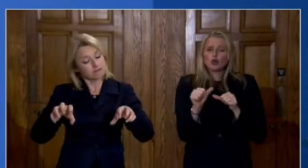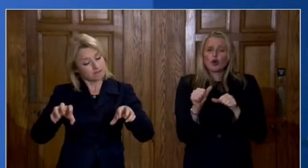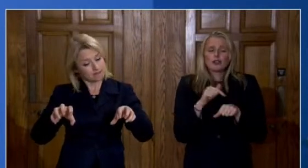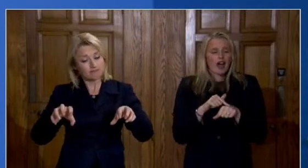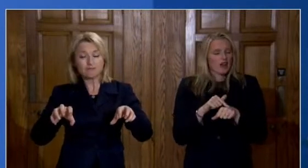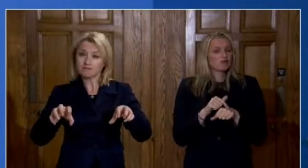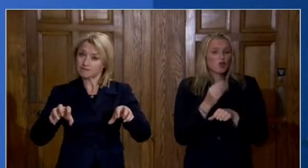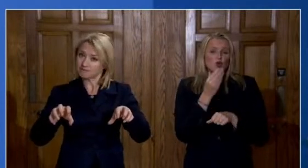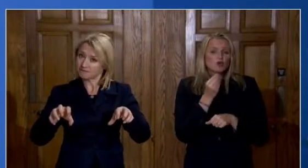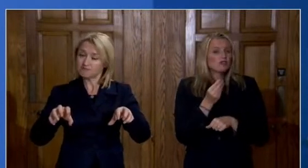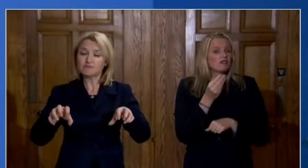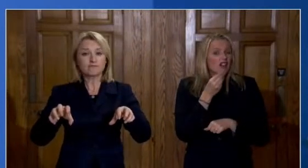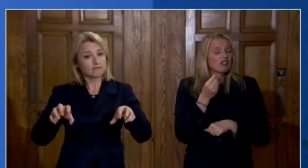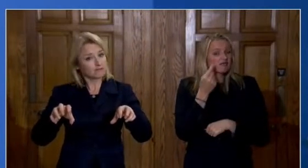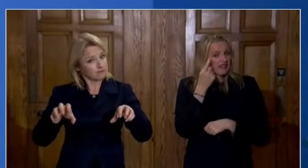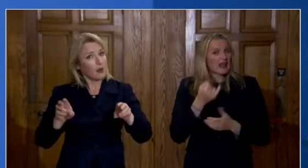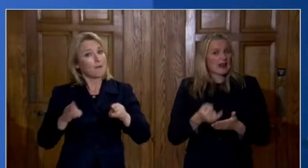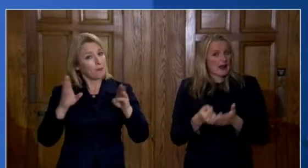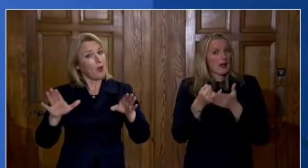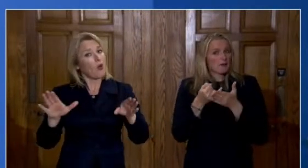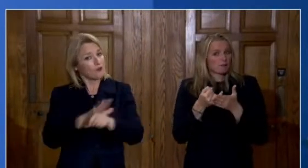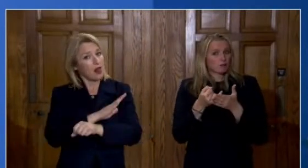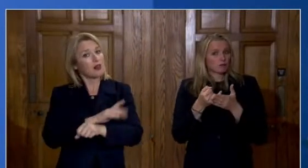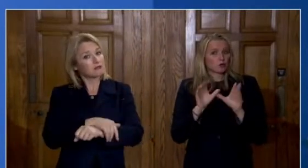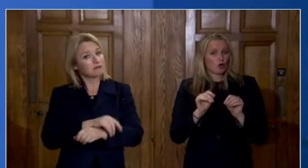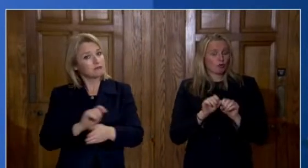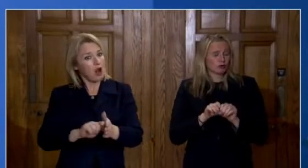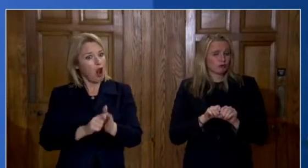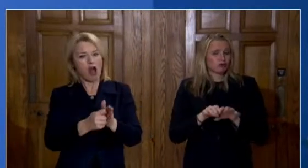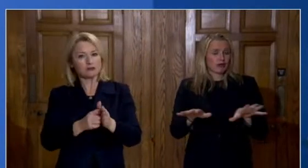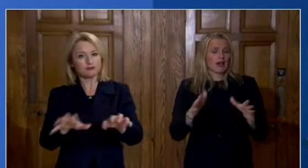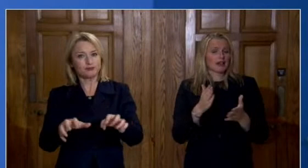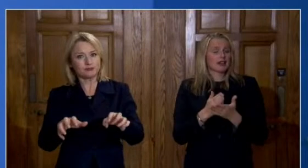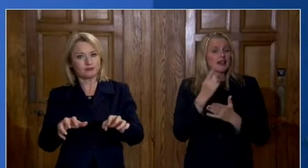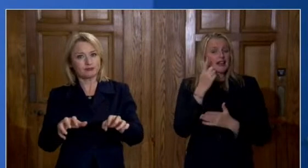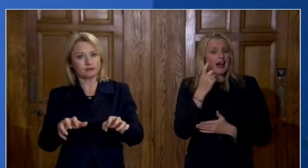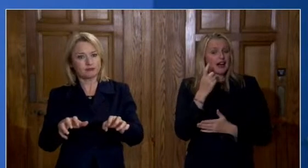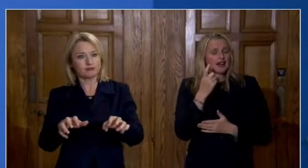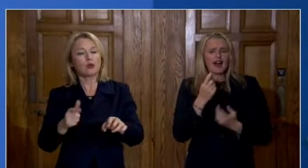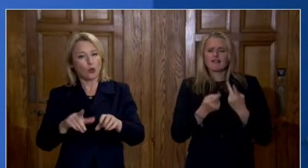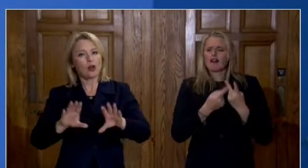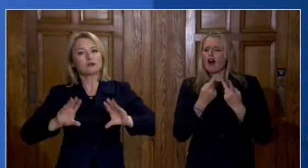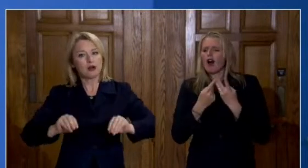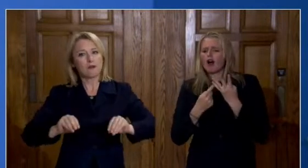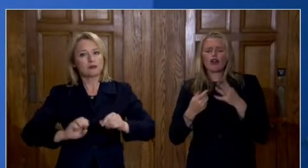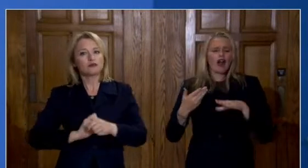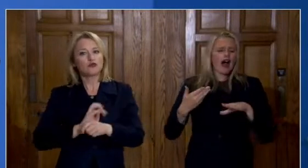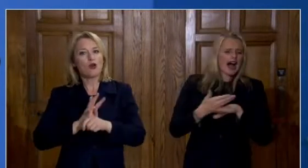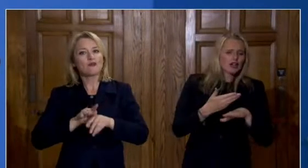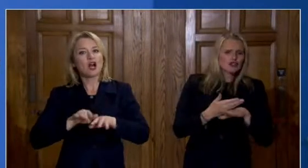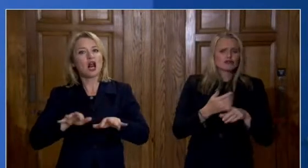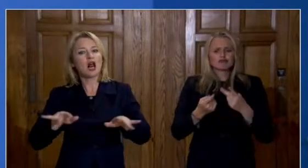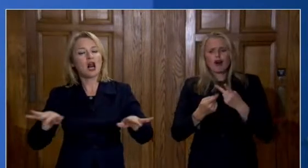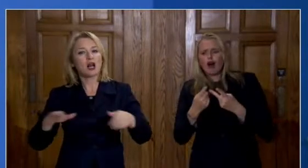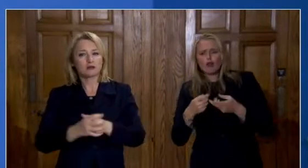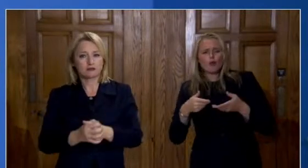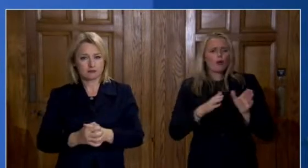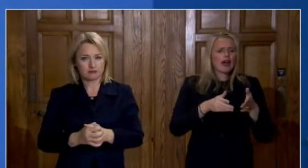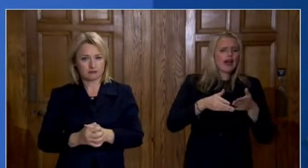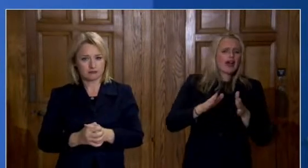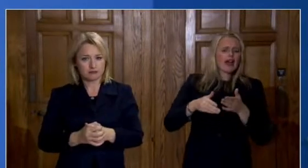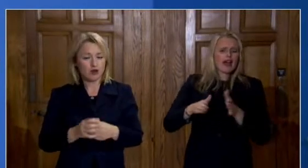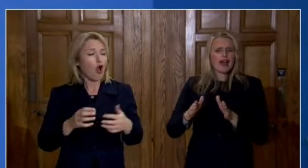reducing the transmission of the virus and that other interventions short of a circuit breaker